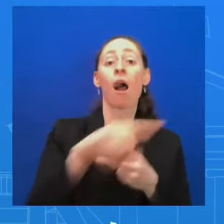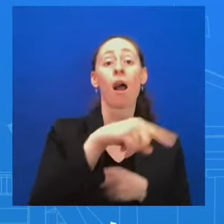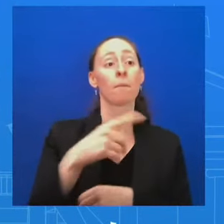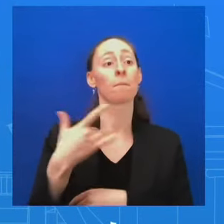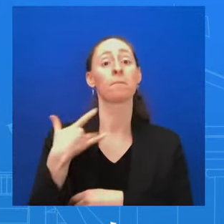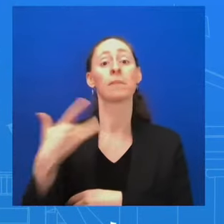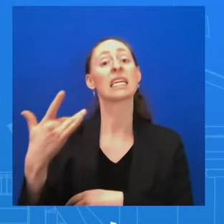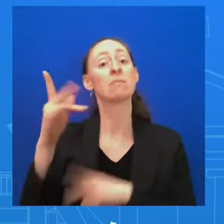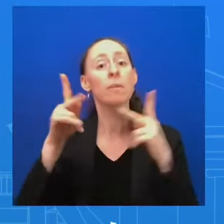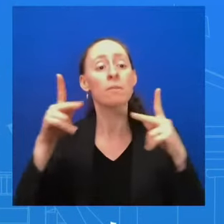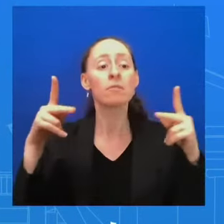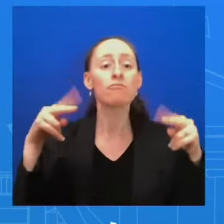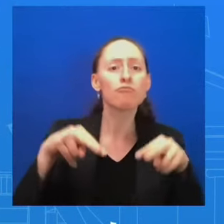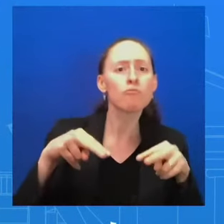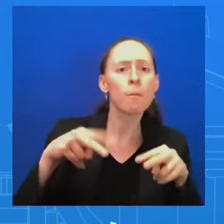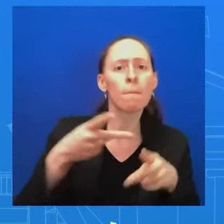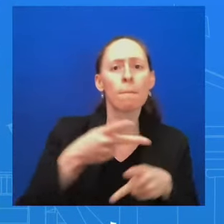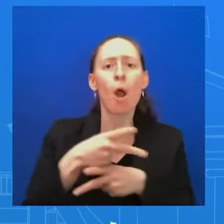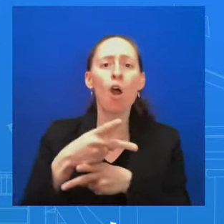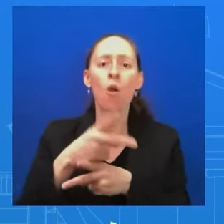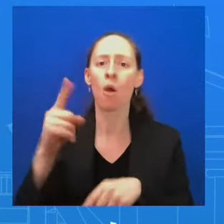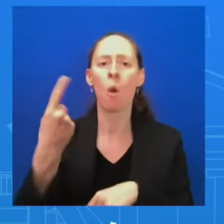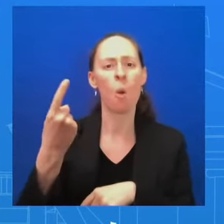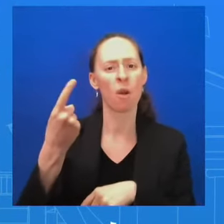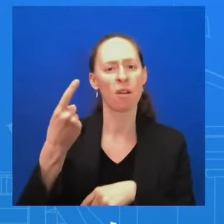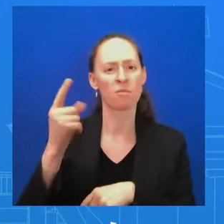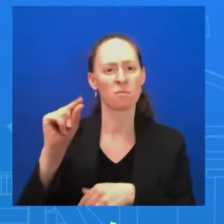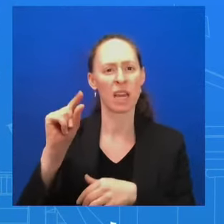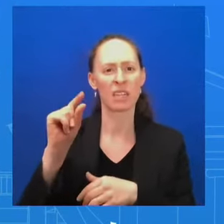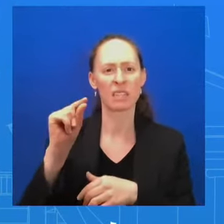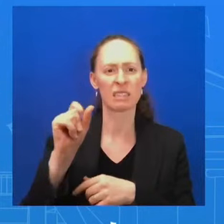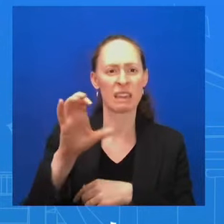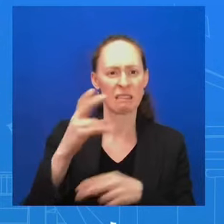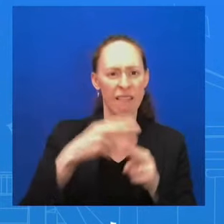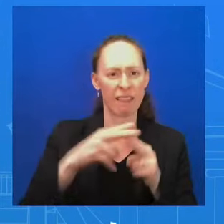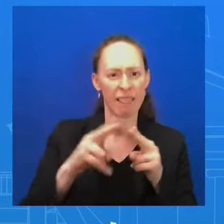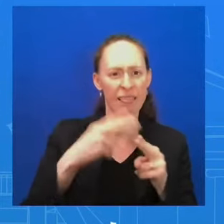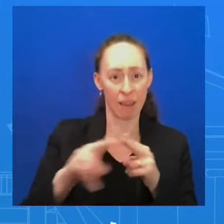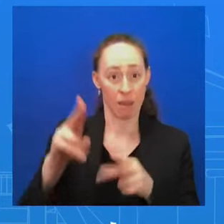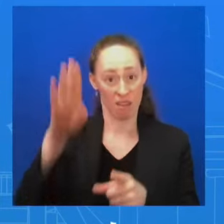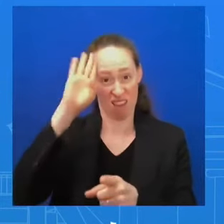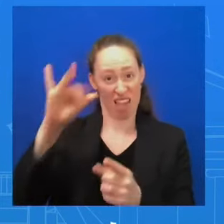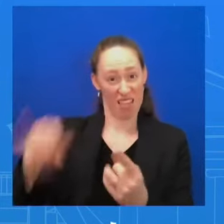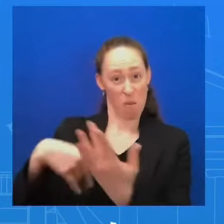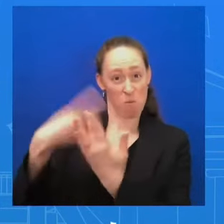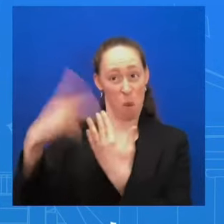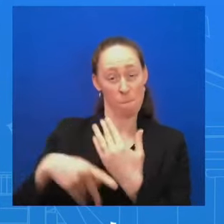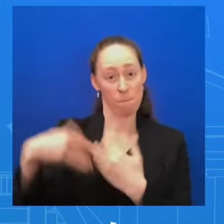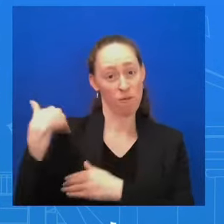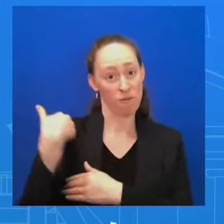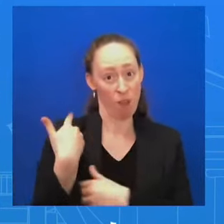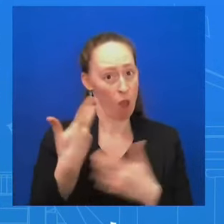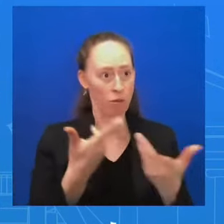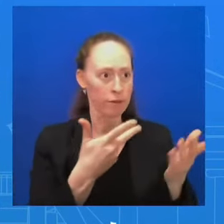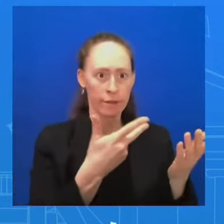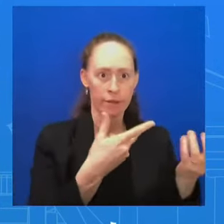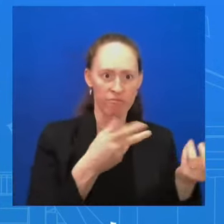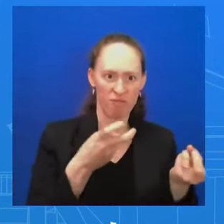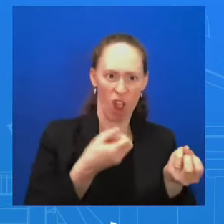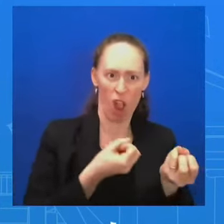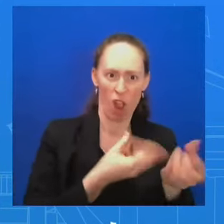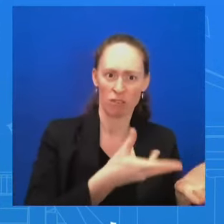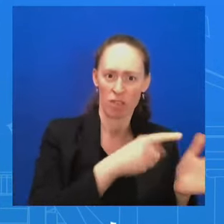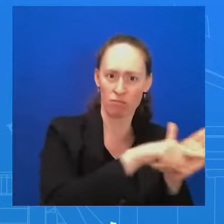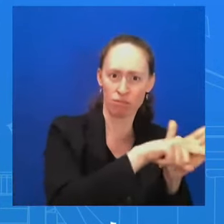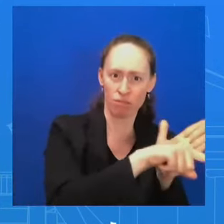of women and children in Gaza. Do you think – are you aware of it, number one? And second, does the White House believe that AI can be used in